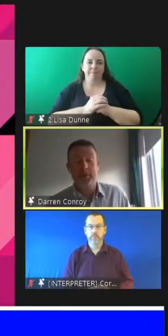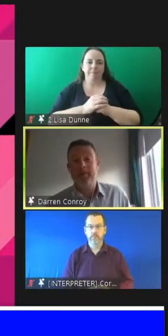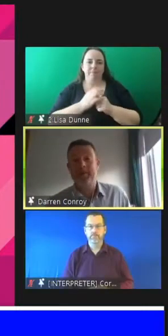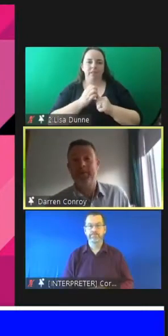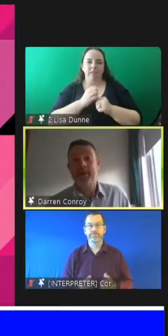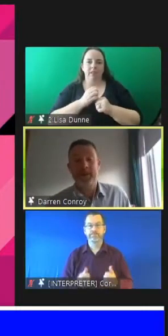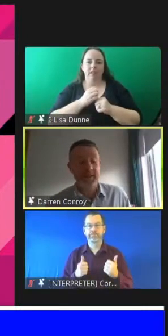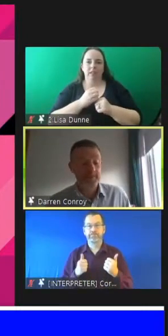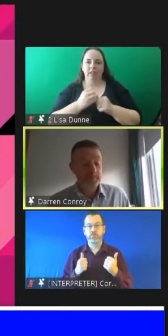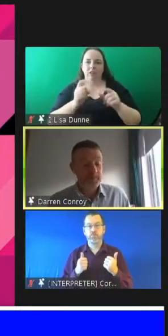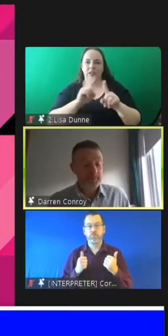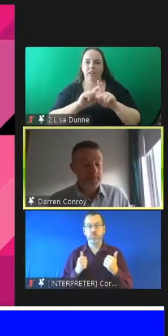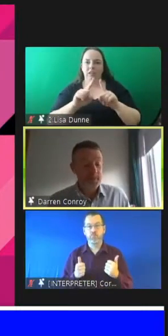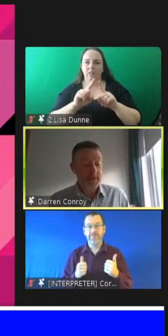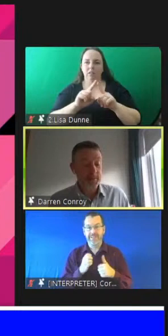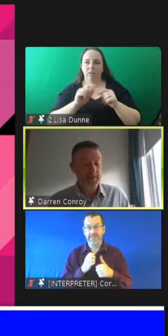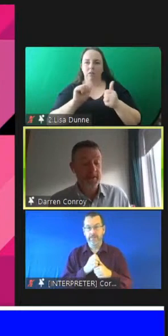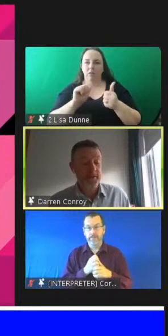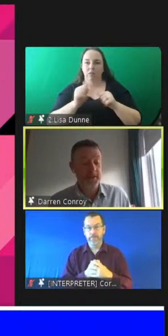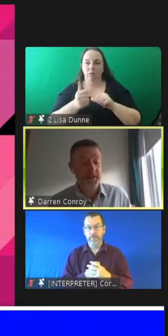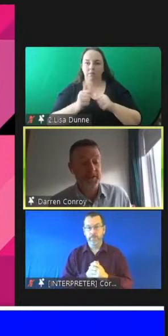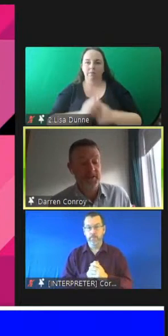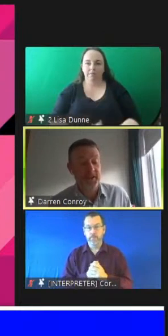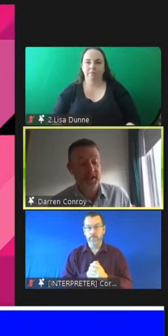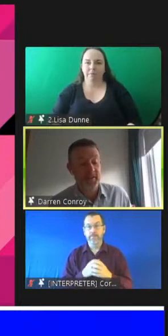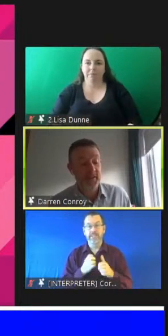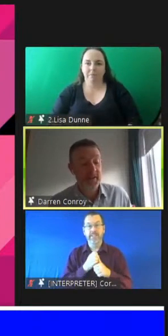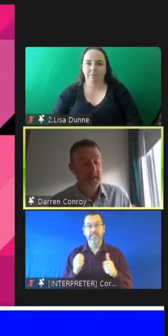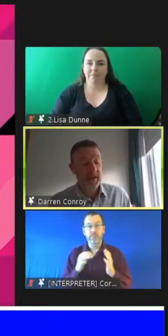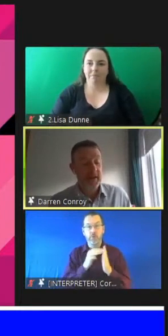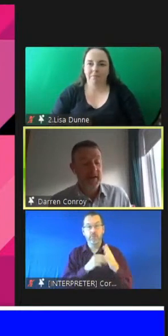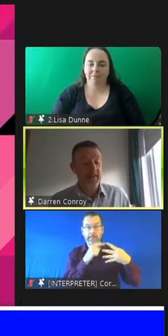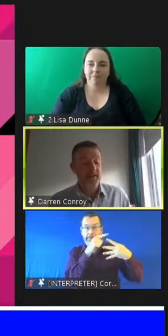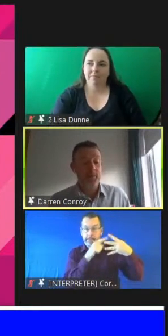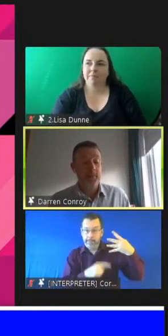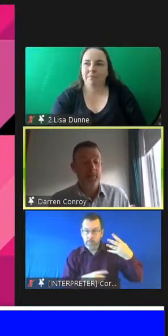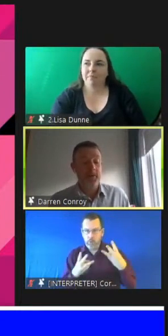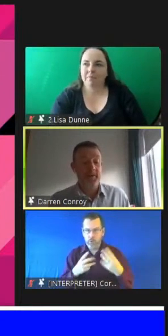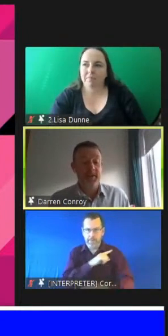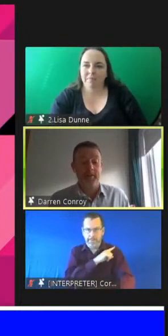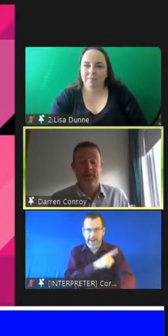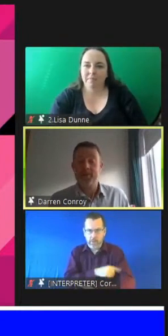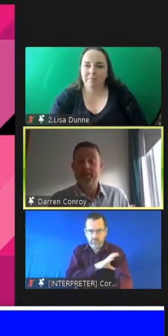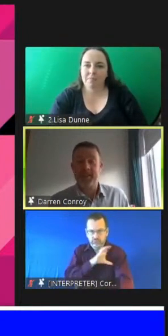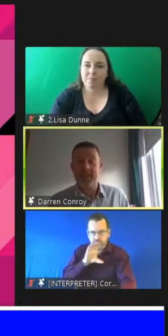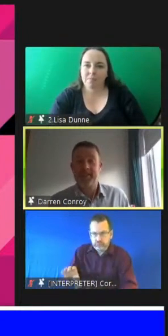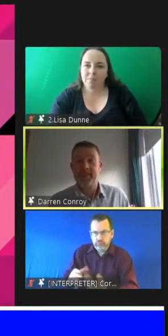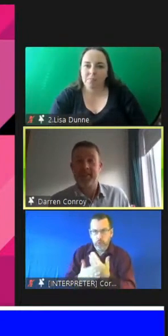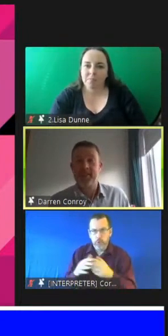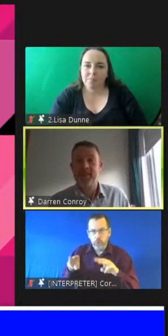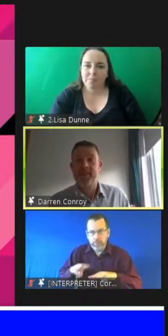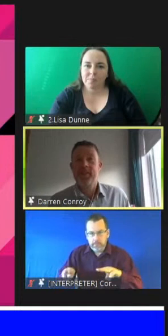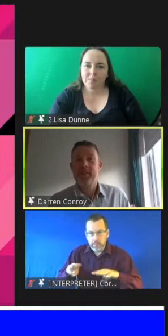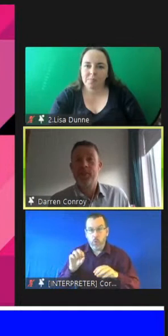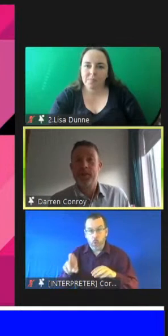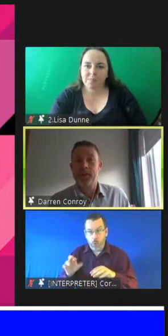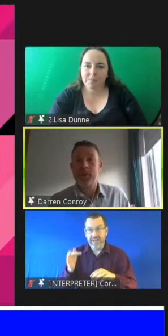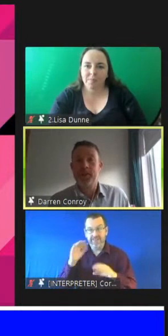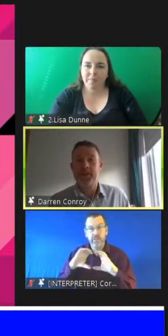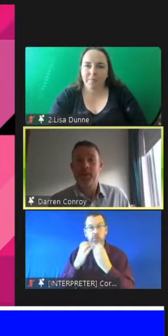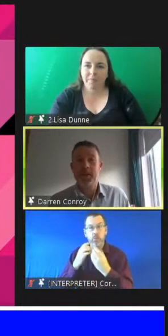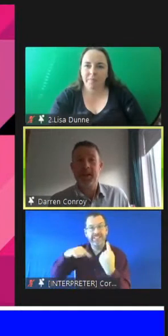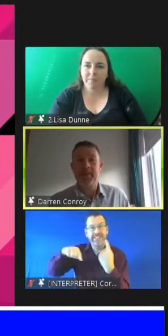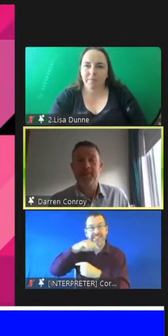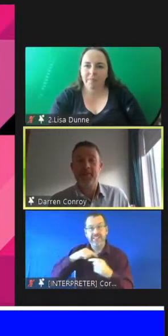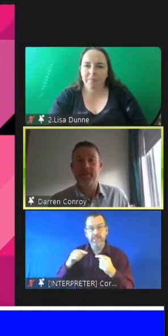empower young people and families to affect real change in their lives and develop or re-establish community connections with the